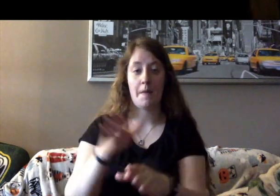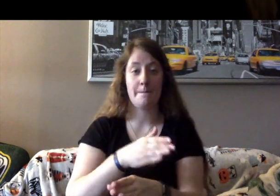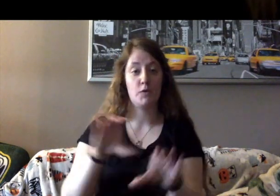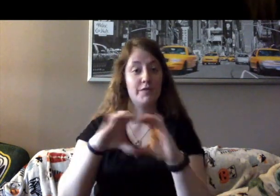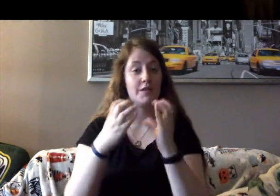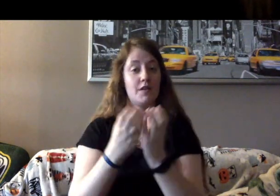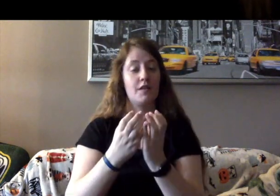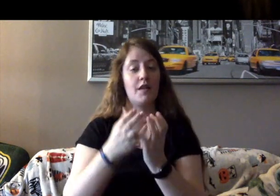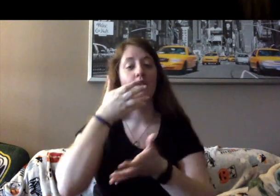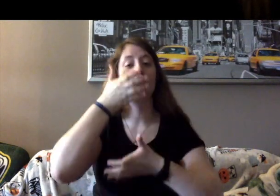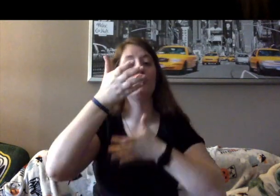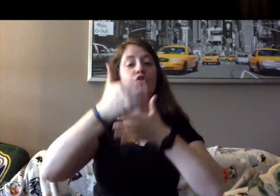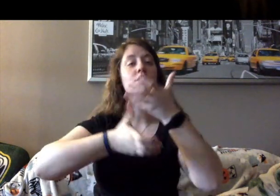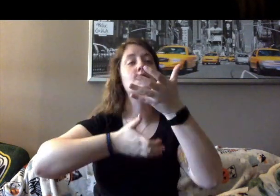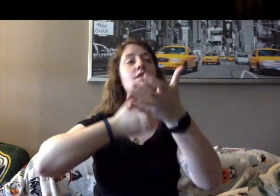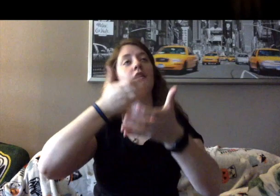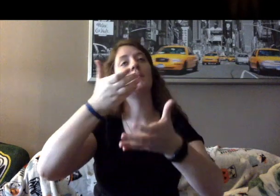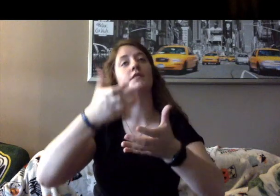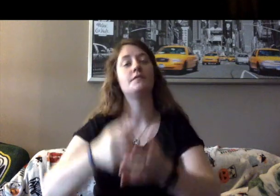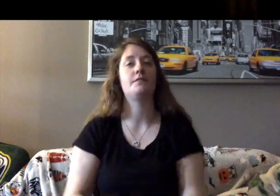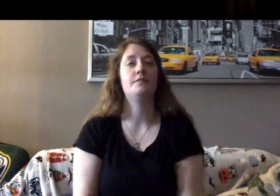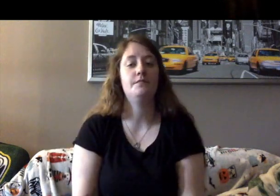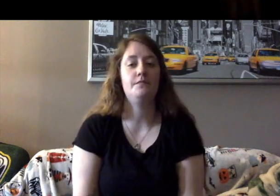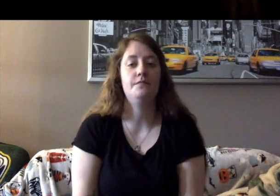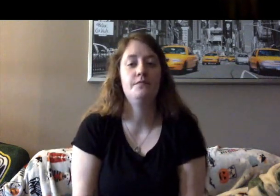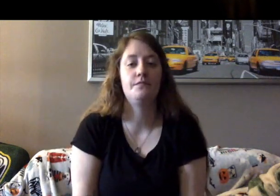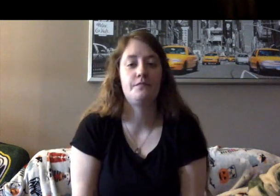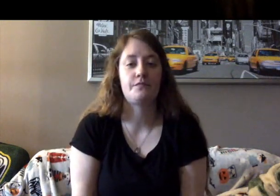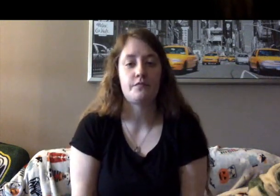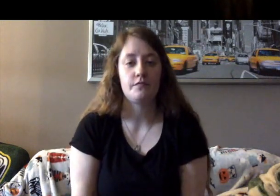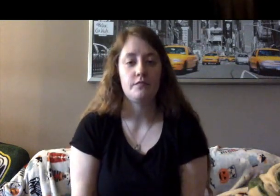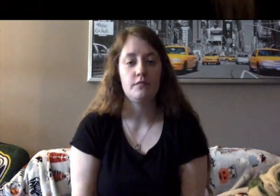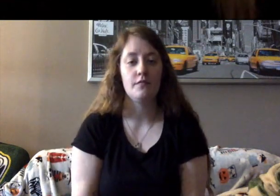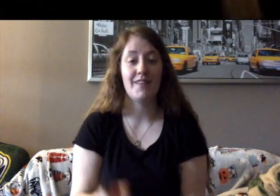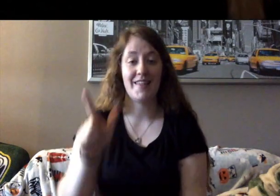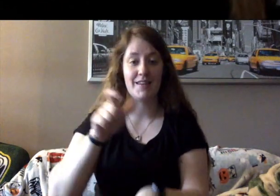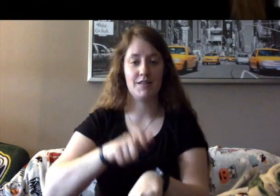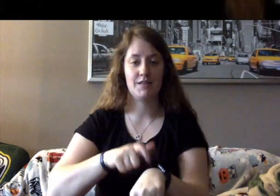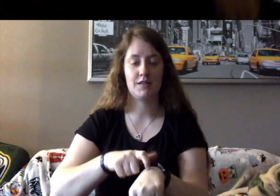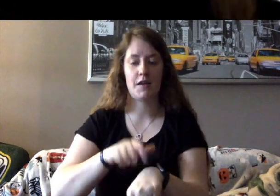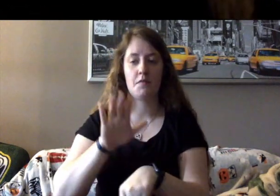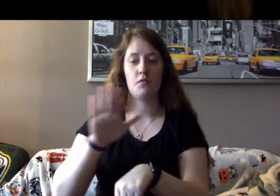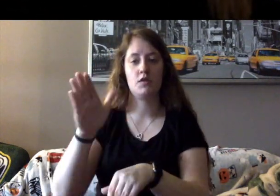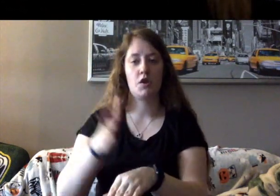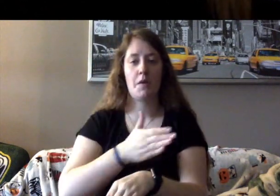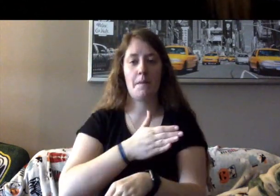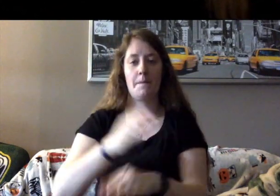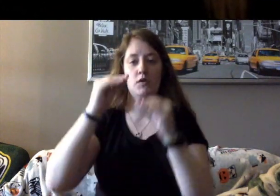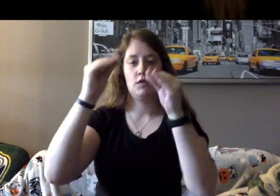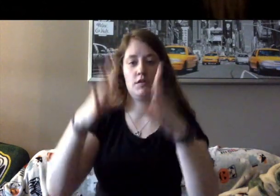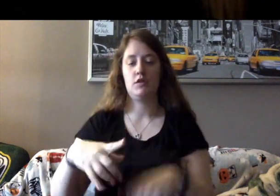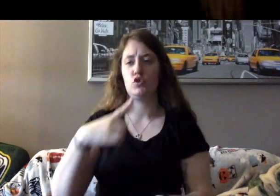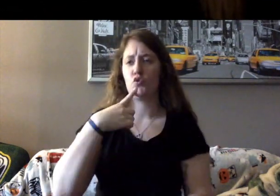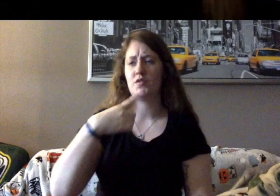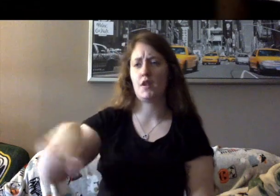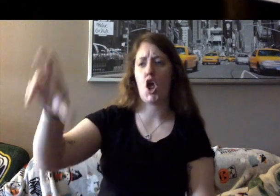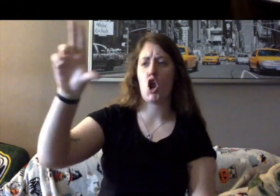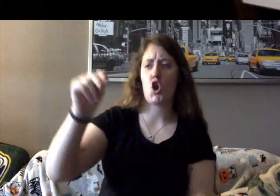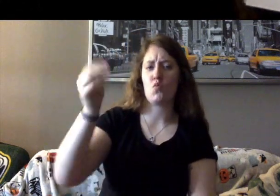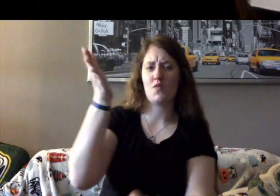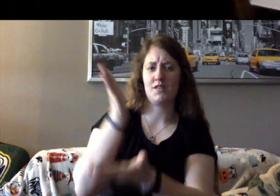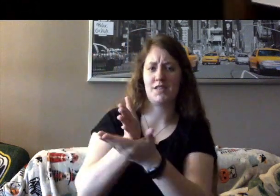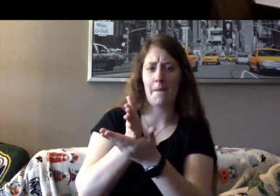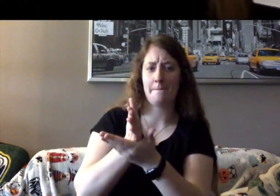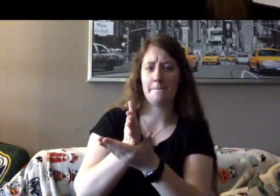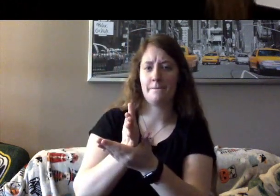in song. This time, was Ruth's music teacher who objected. Ruth simply could